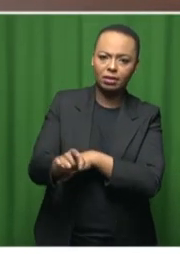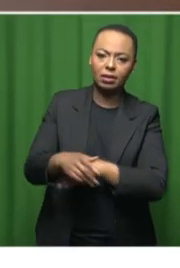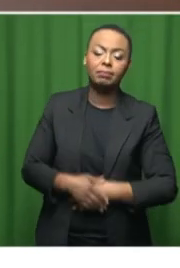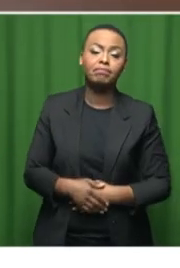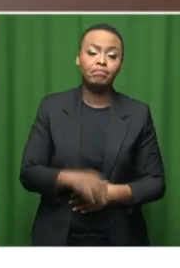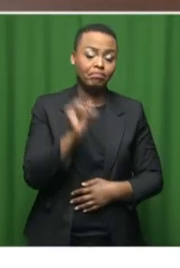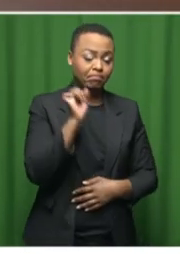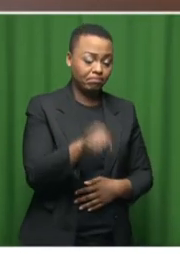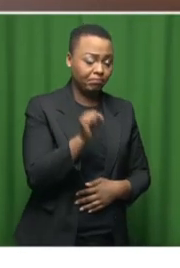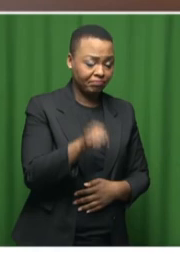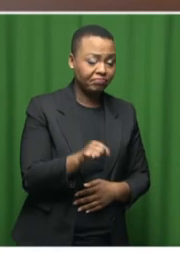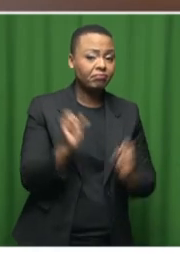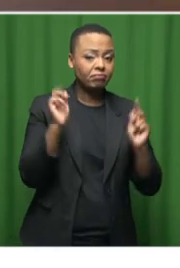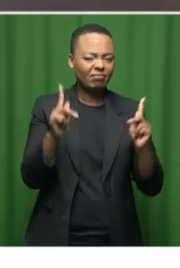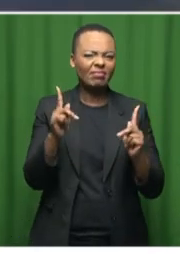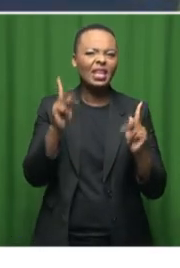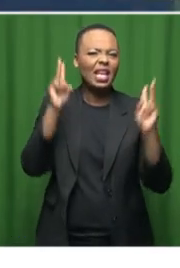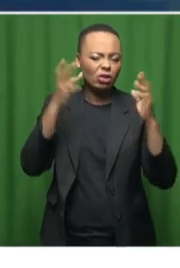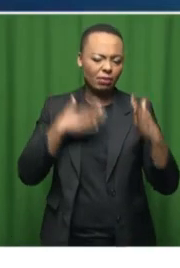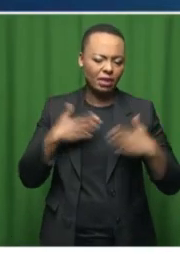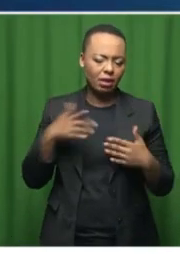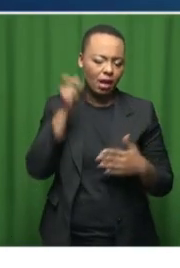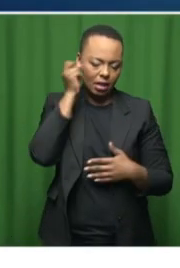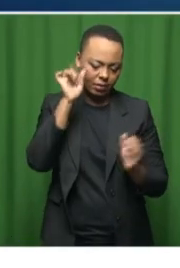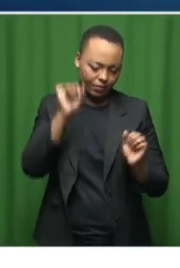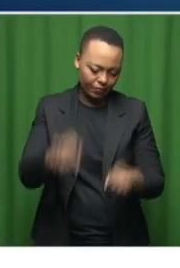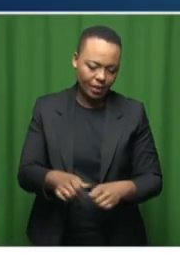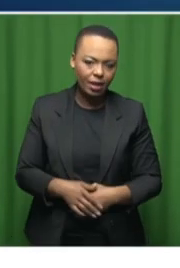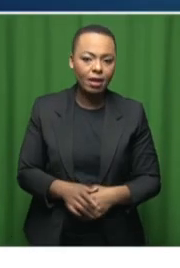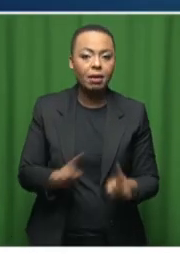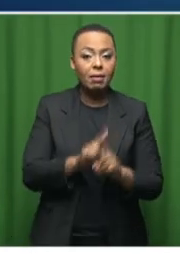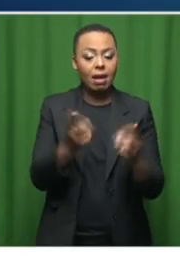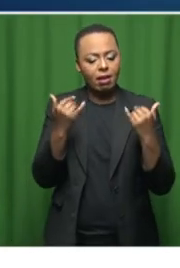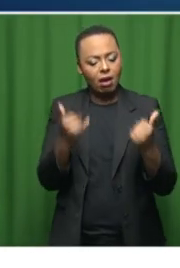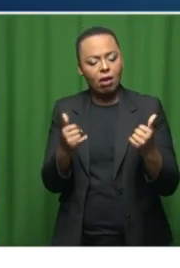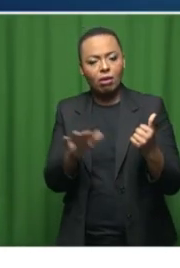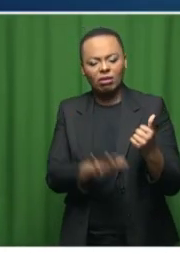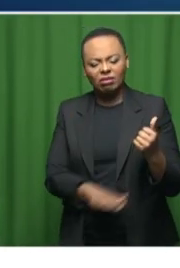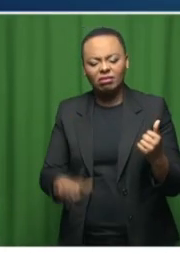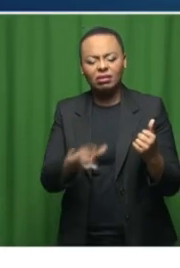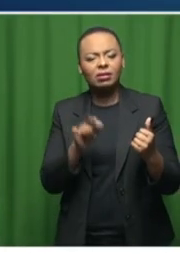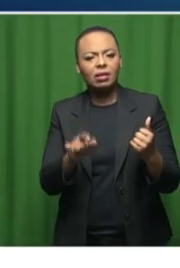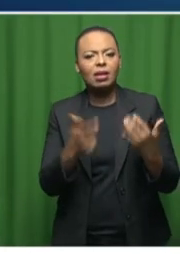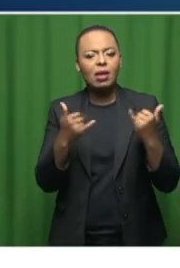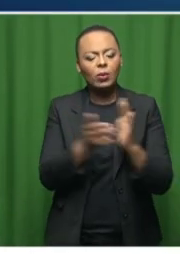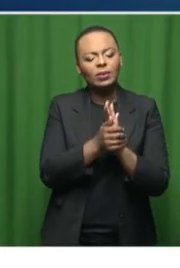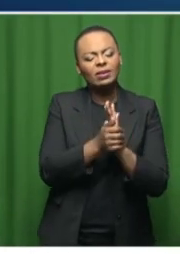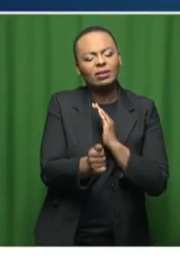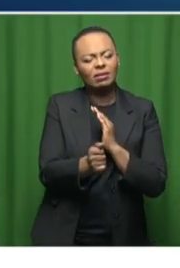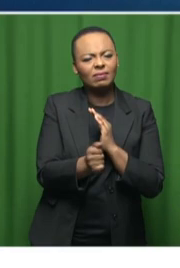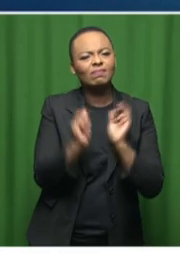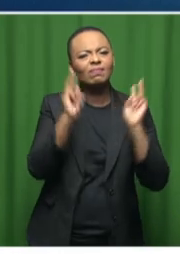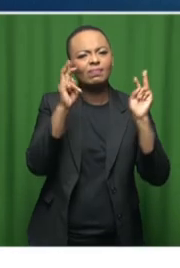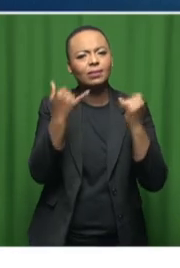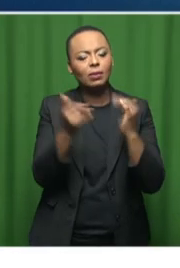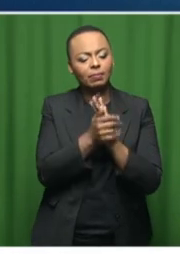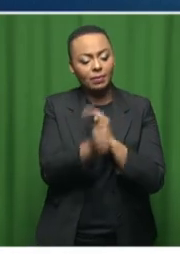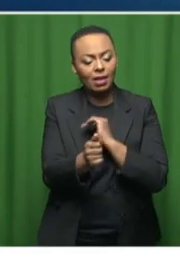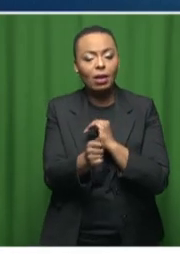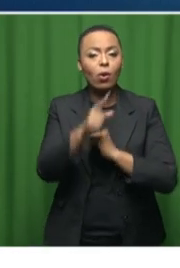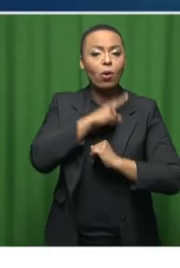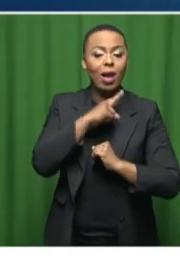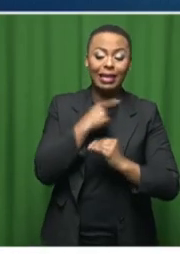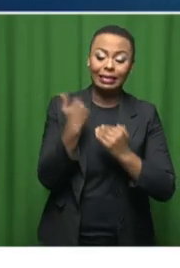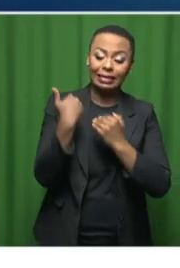level. But what happens on the shop floor in terms of the skills? We're talking about safety